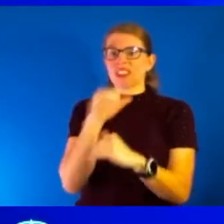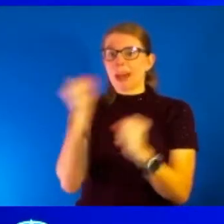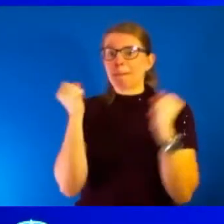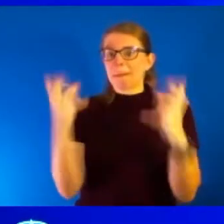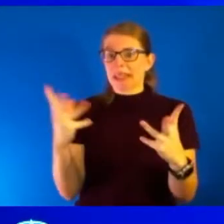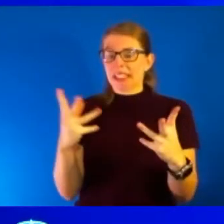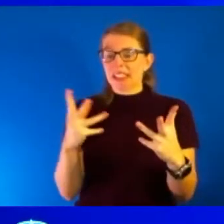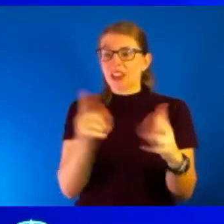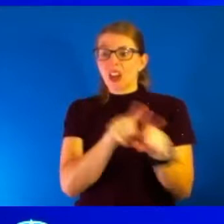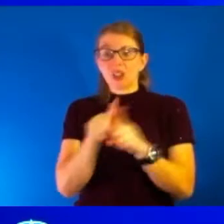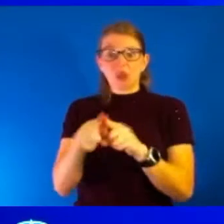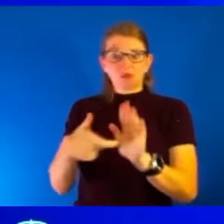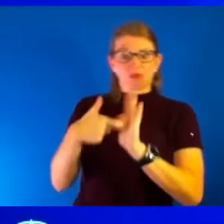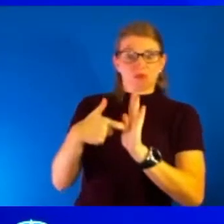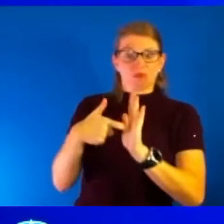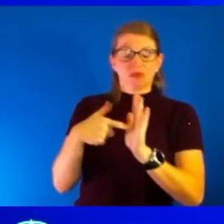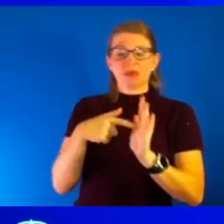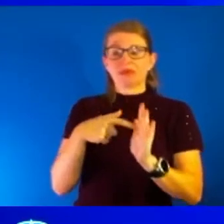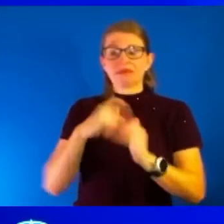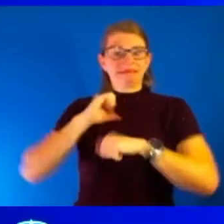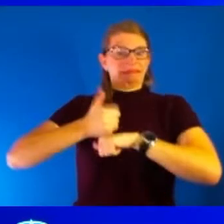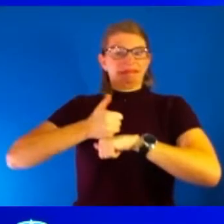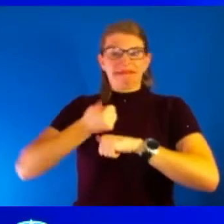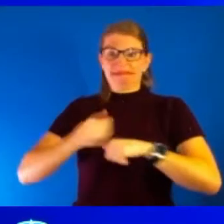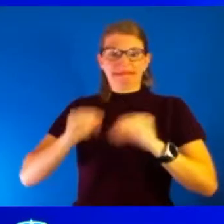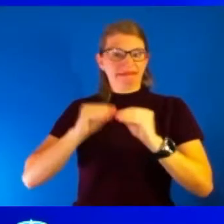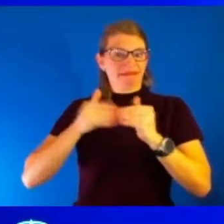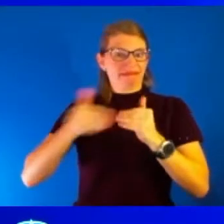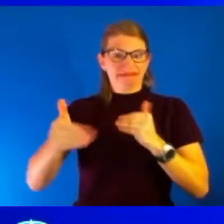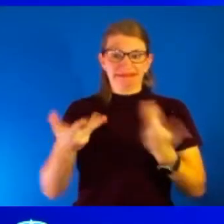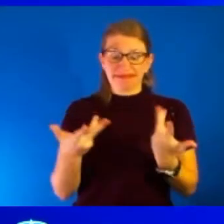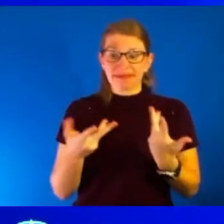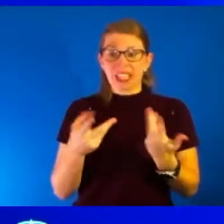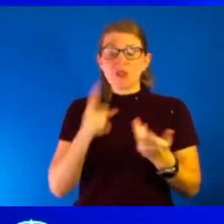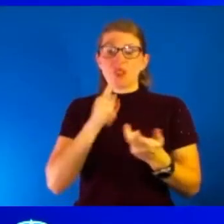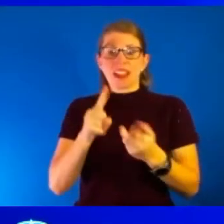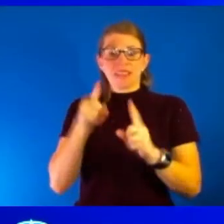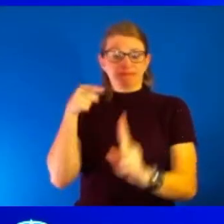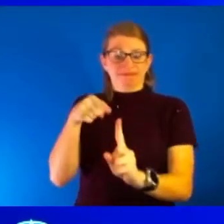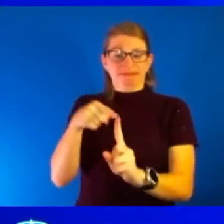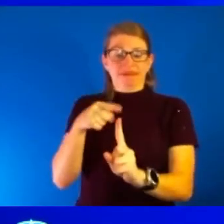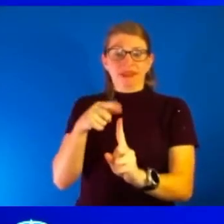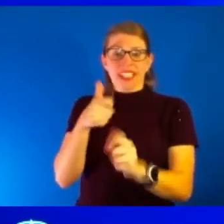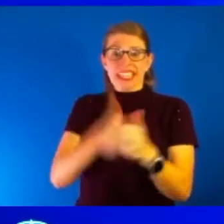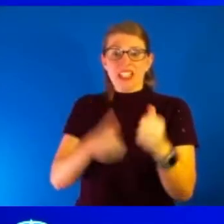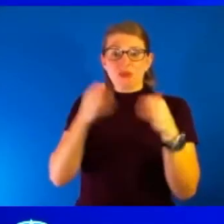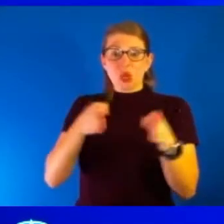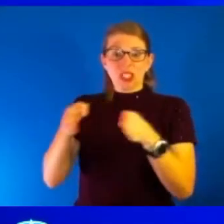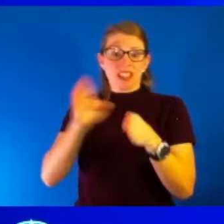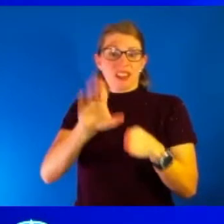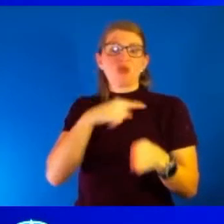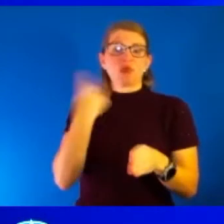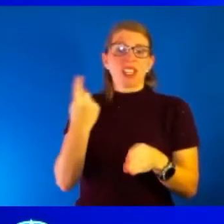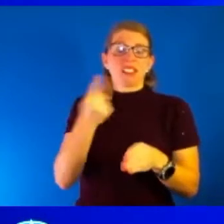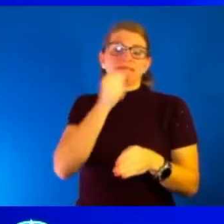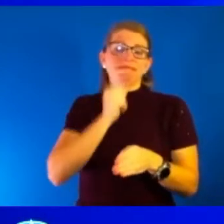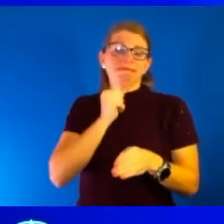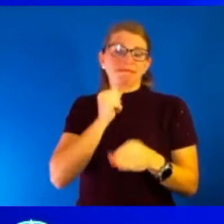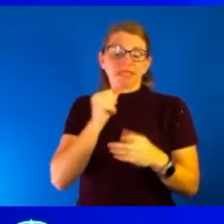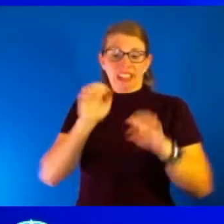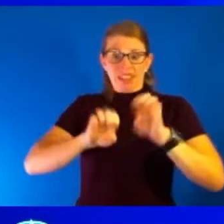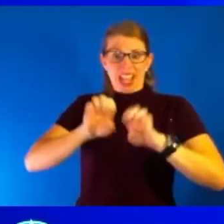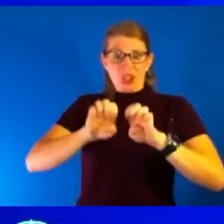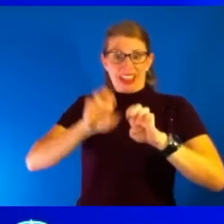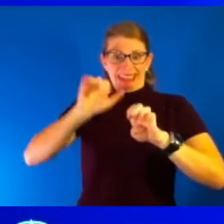So it's kind of really boiling down to people's own risk tolerance, assessing and evaluating those situations, especially those high risk